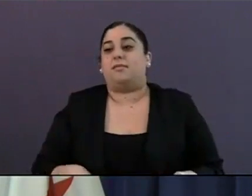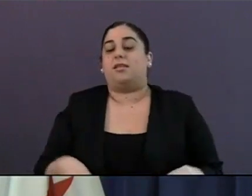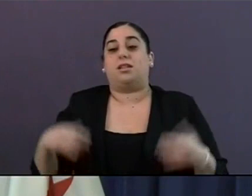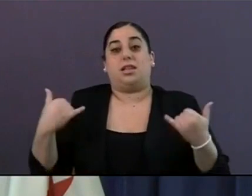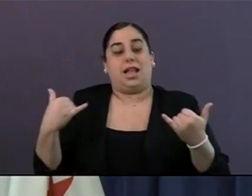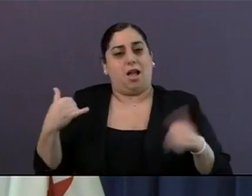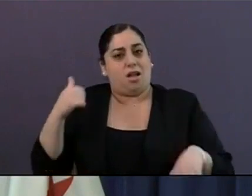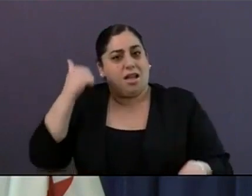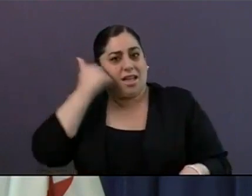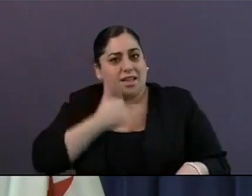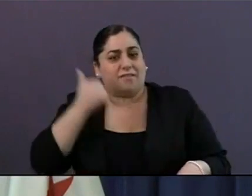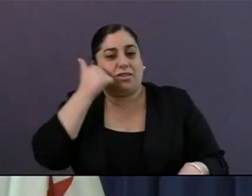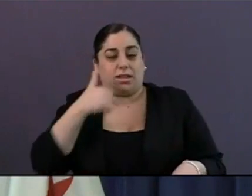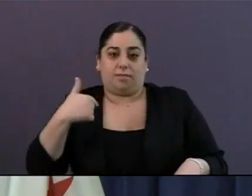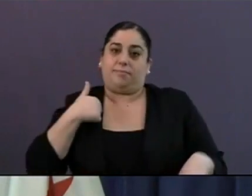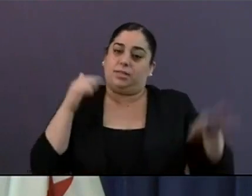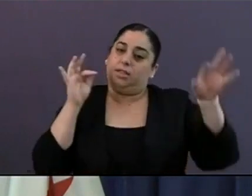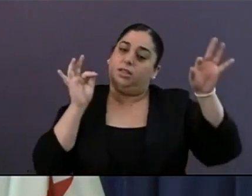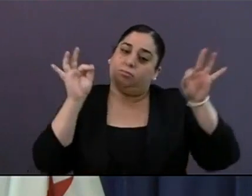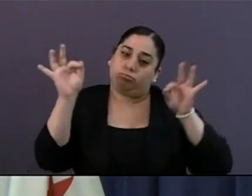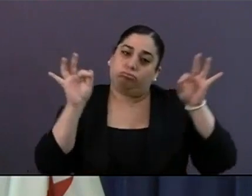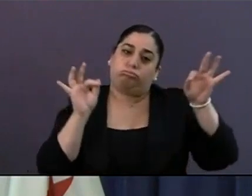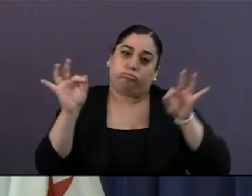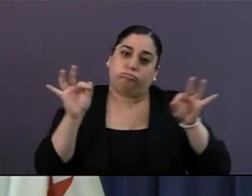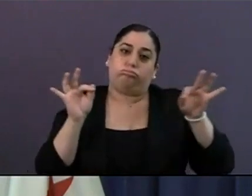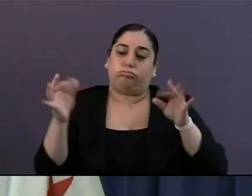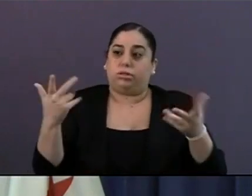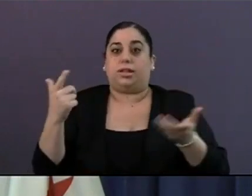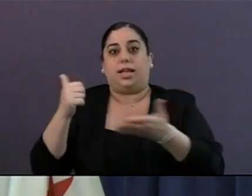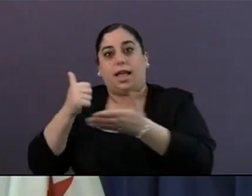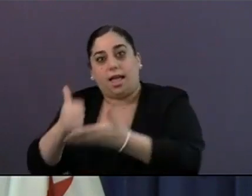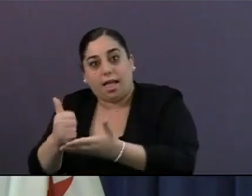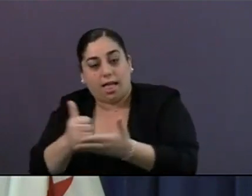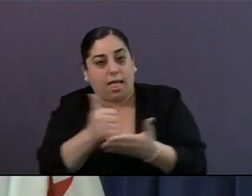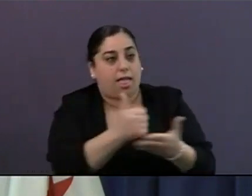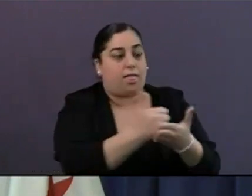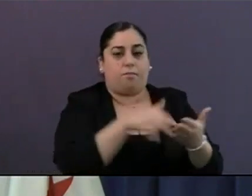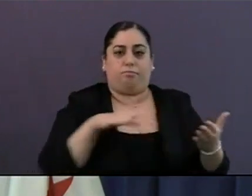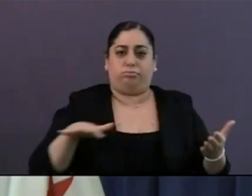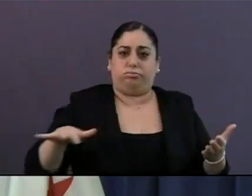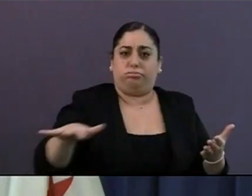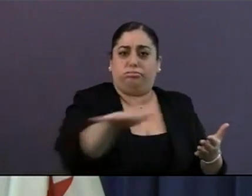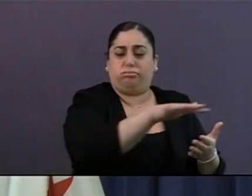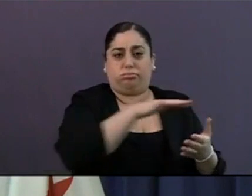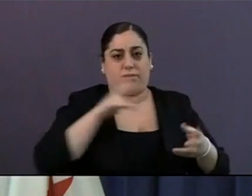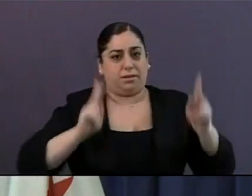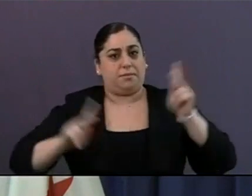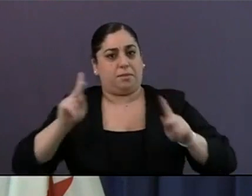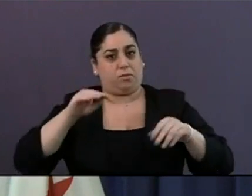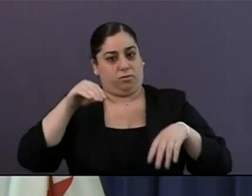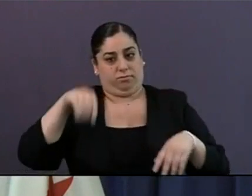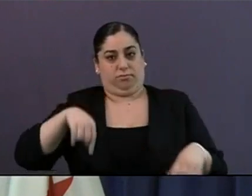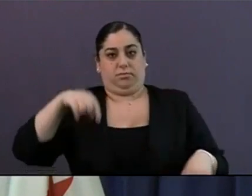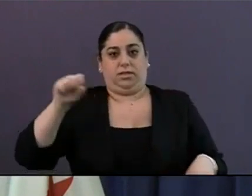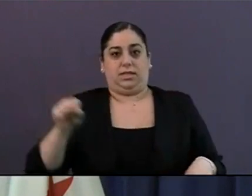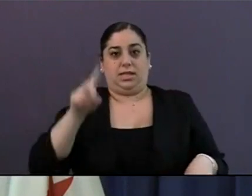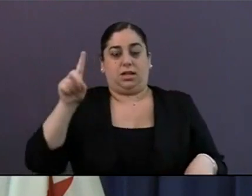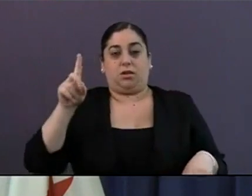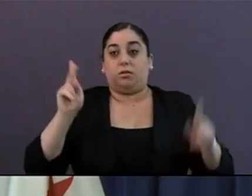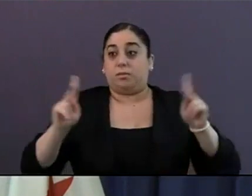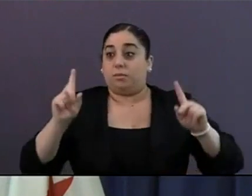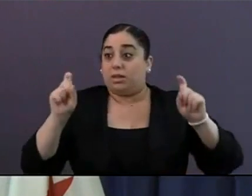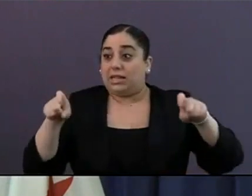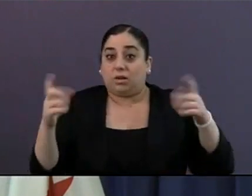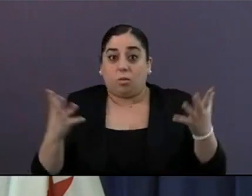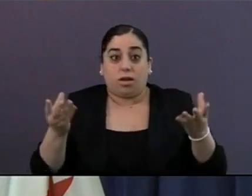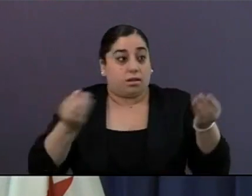relief to San Diegans affected by COVID-19. We've been talking about immediate needs, like opening the convention center to get